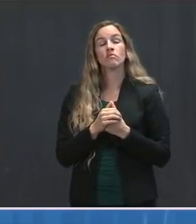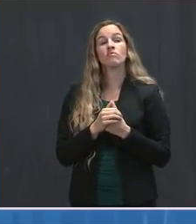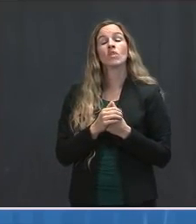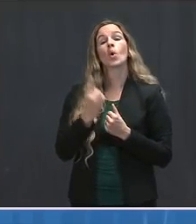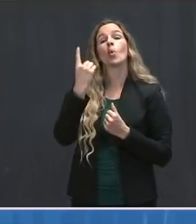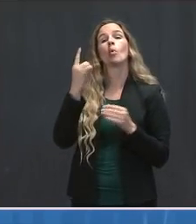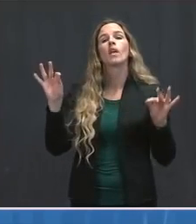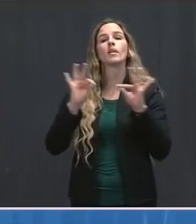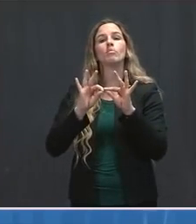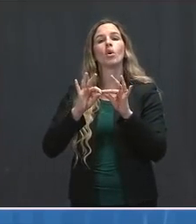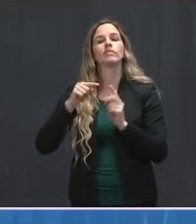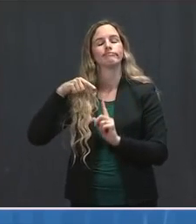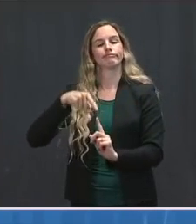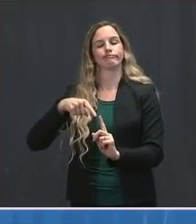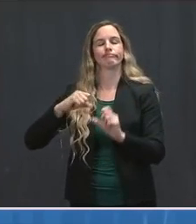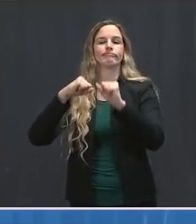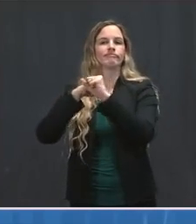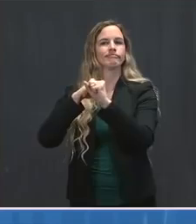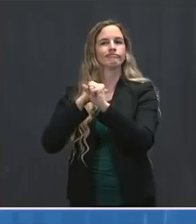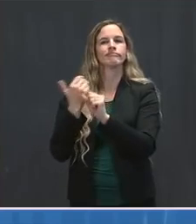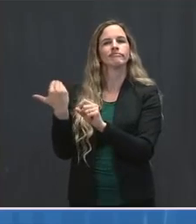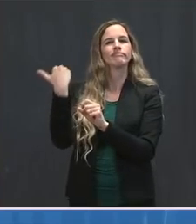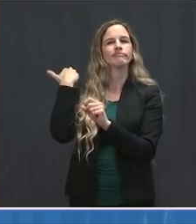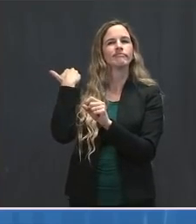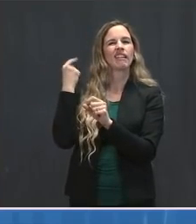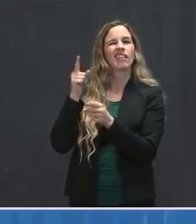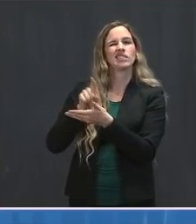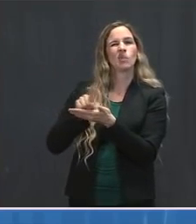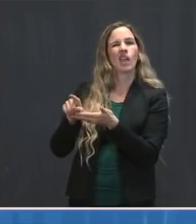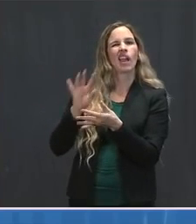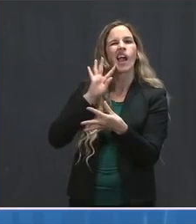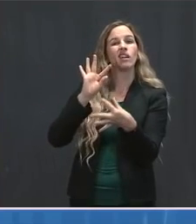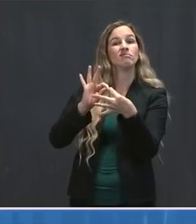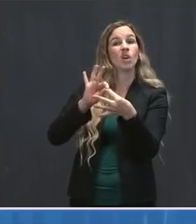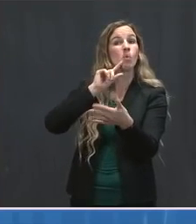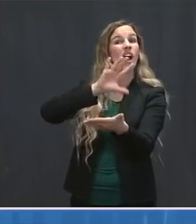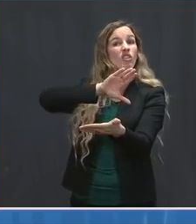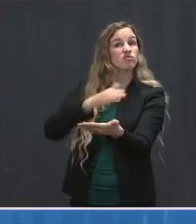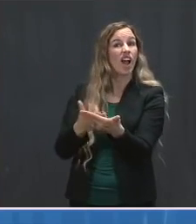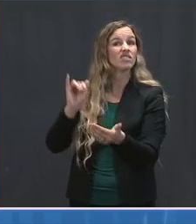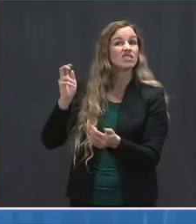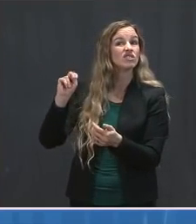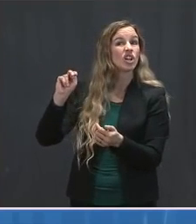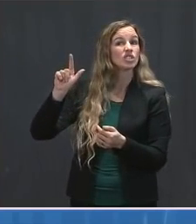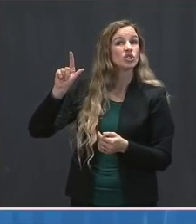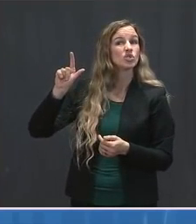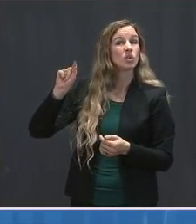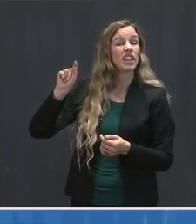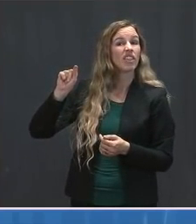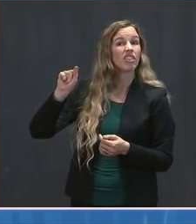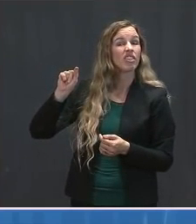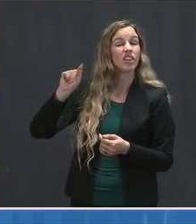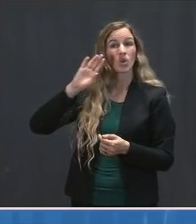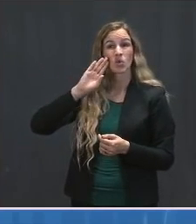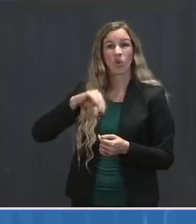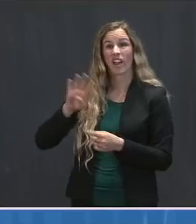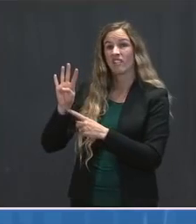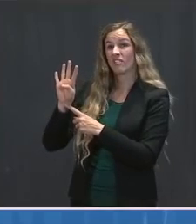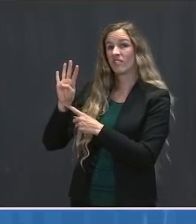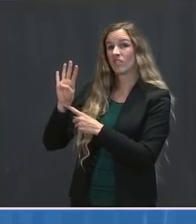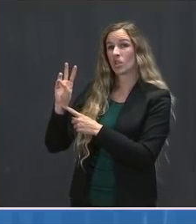point, as I pointed out earlier in the week, when we got here on January 20th, about 46 percent of the